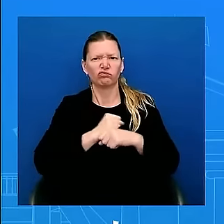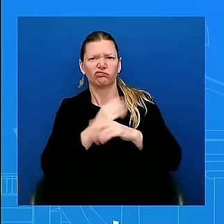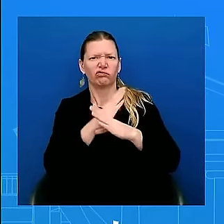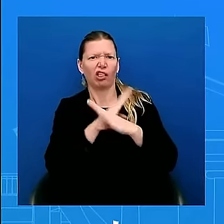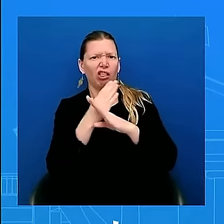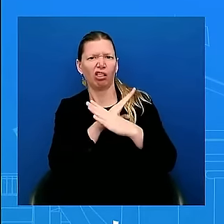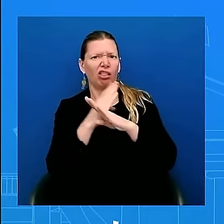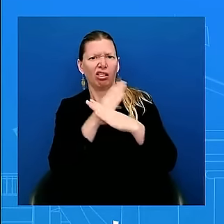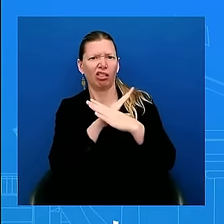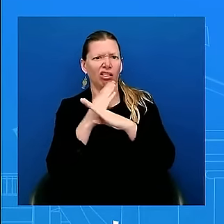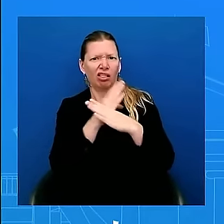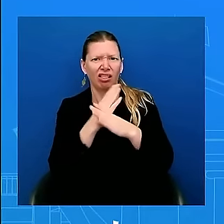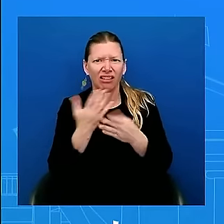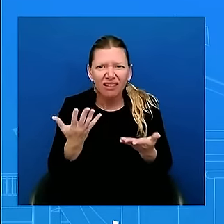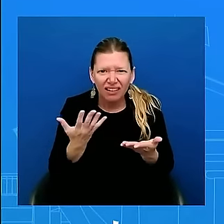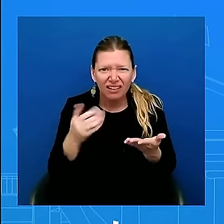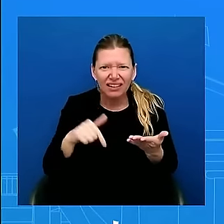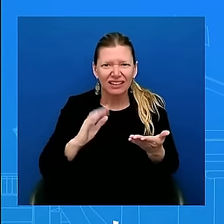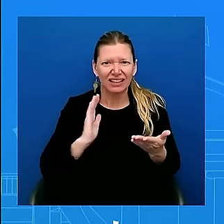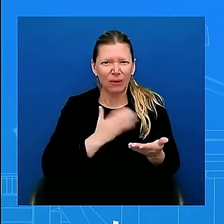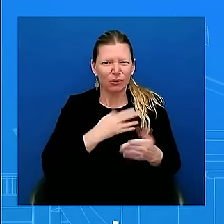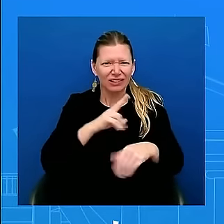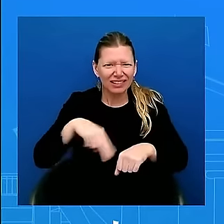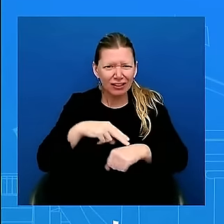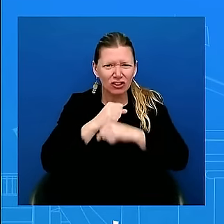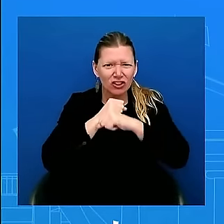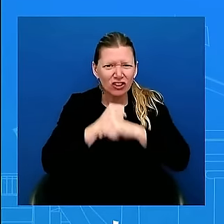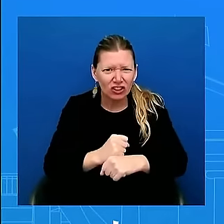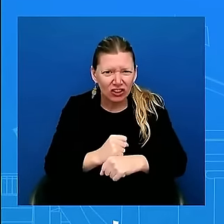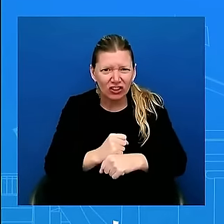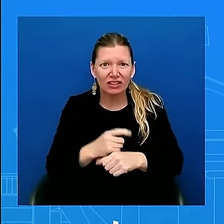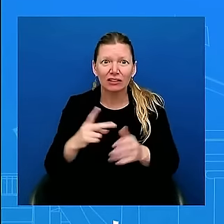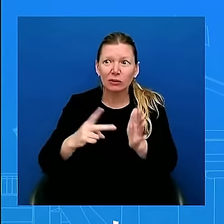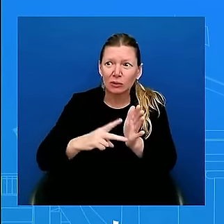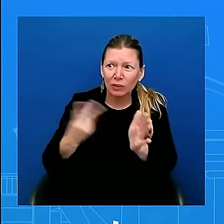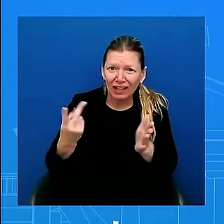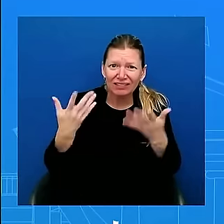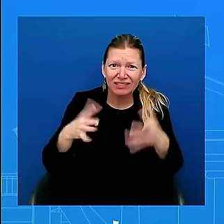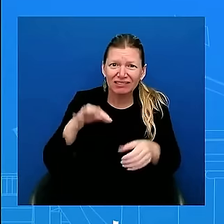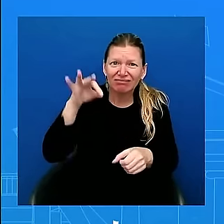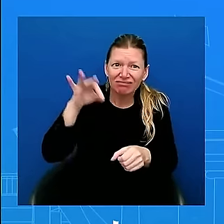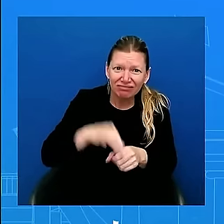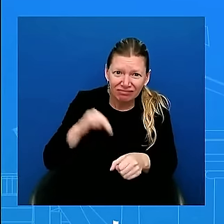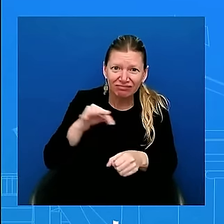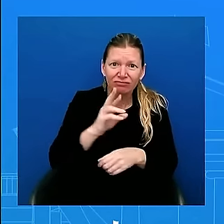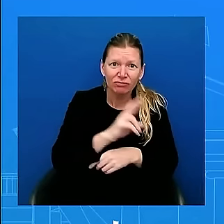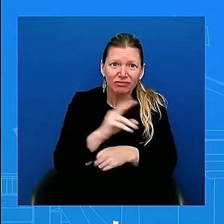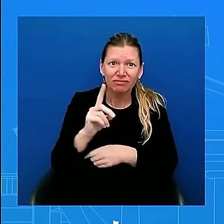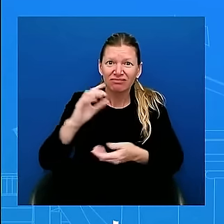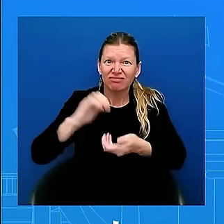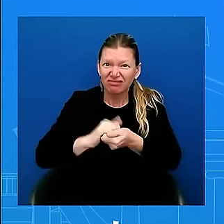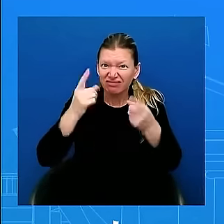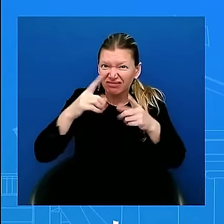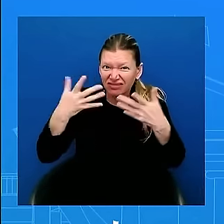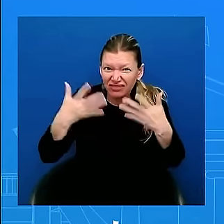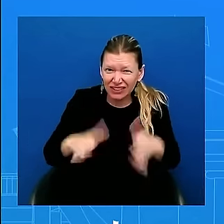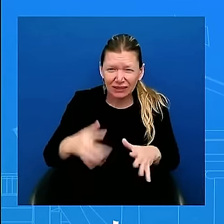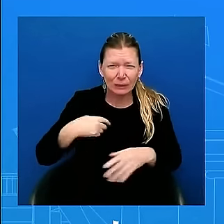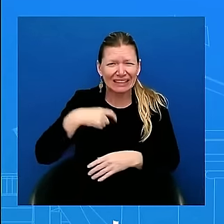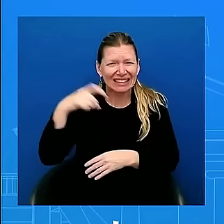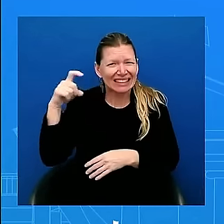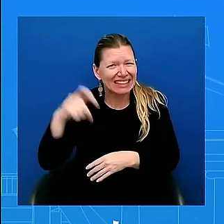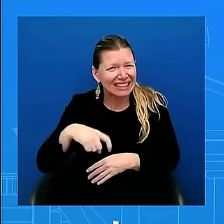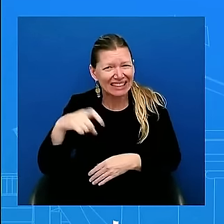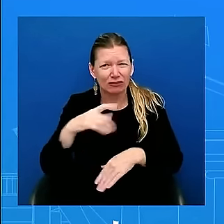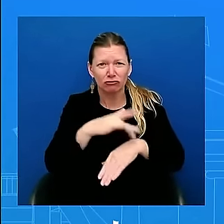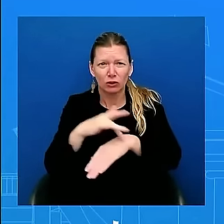additional border policy patrol agents and fentanyl detection technology at the border. In the absence